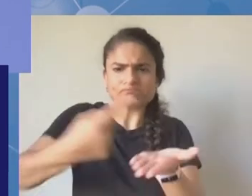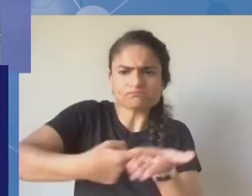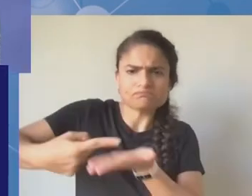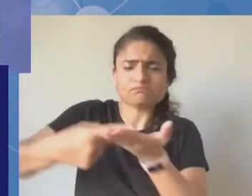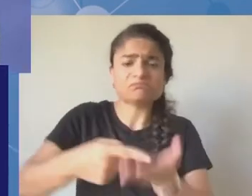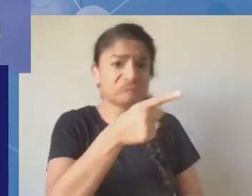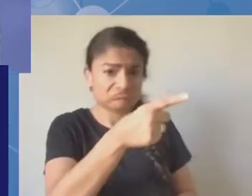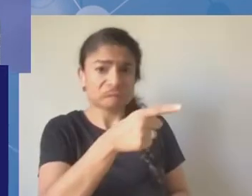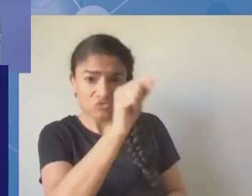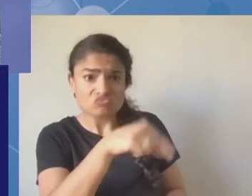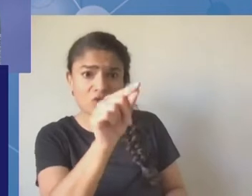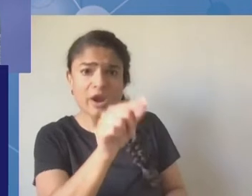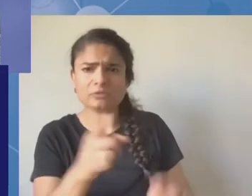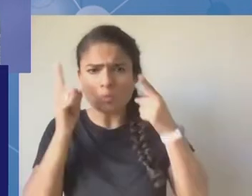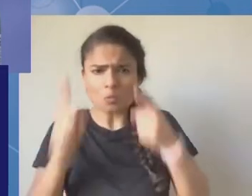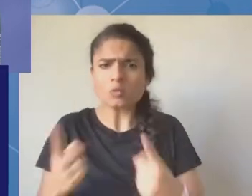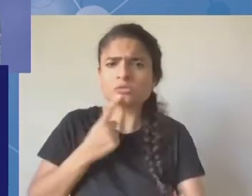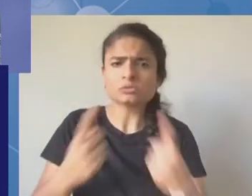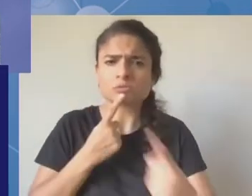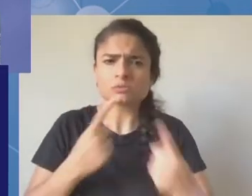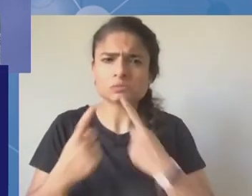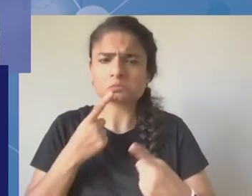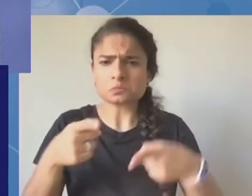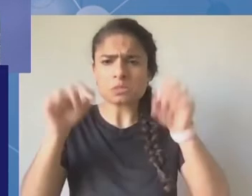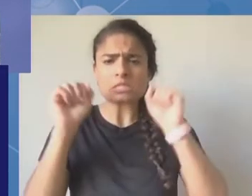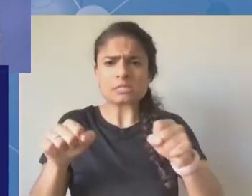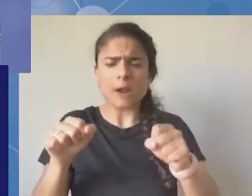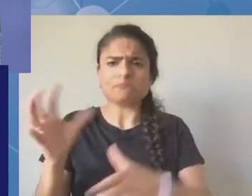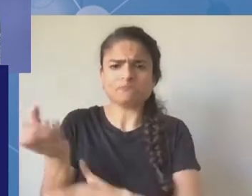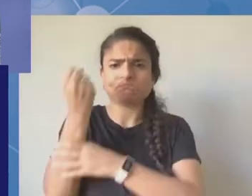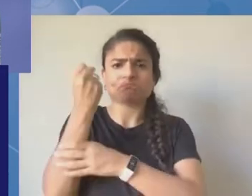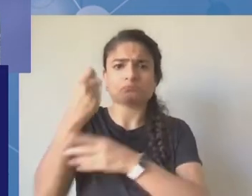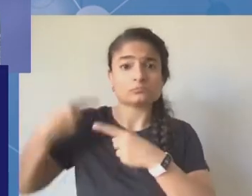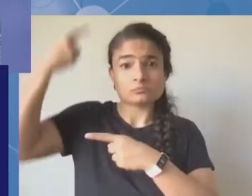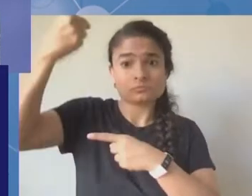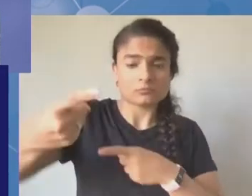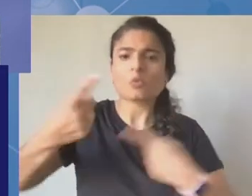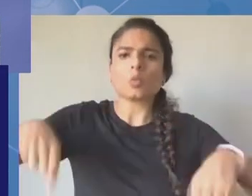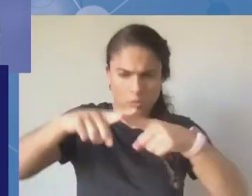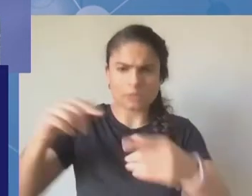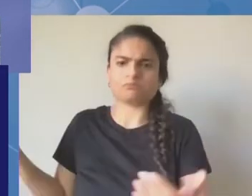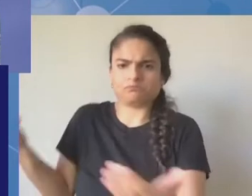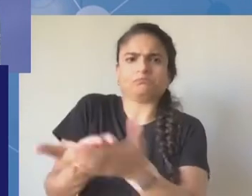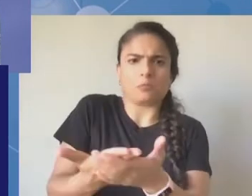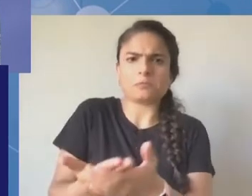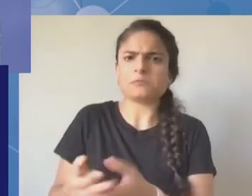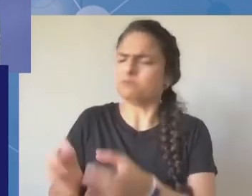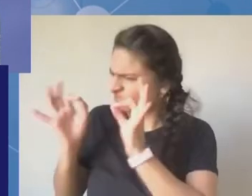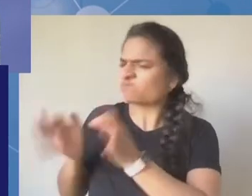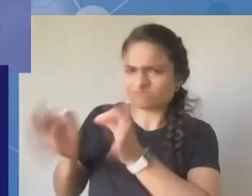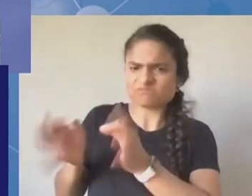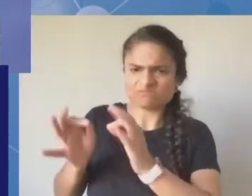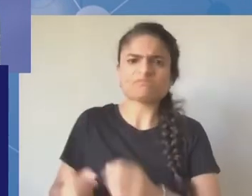I would like to commend you for making that point. I think it's absolutely vital. It has been addressed at the IGF. And in